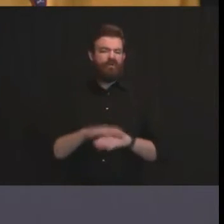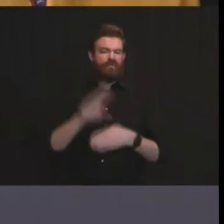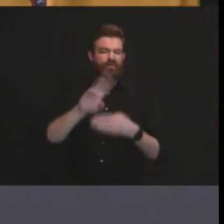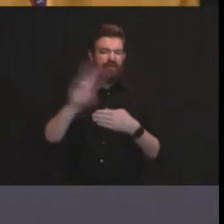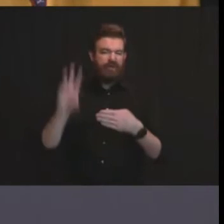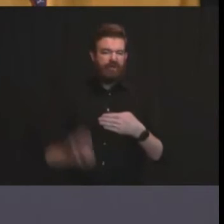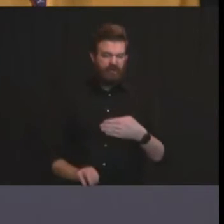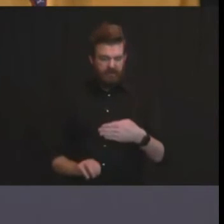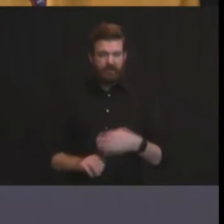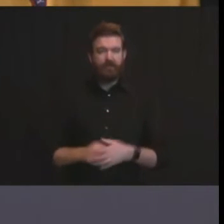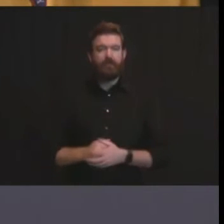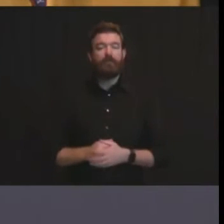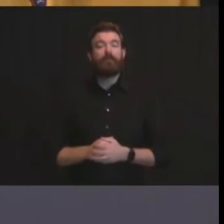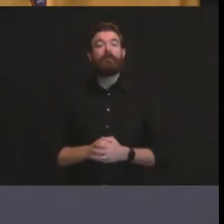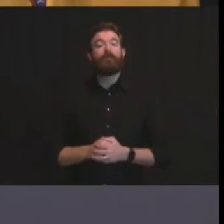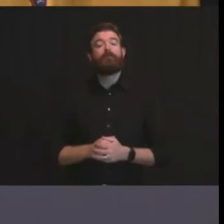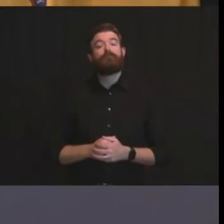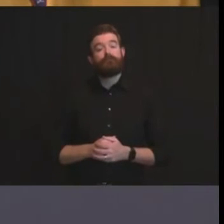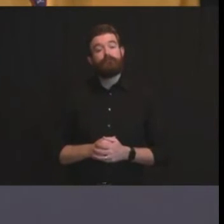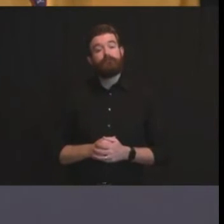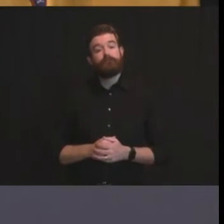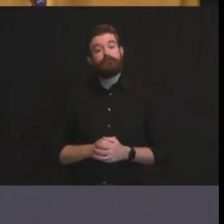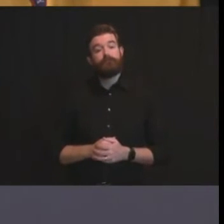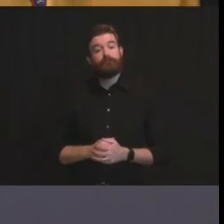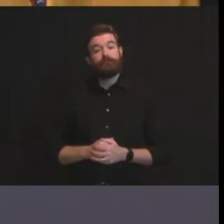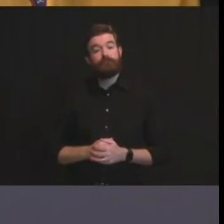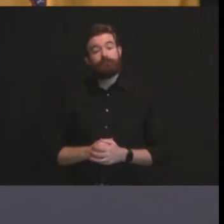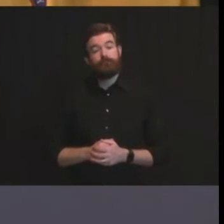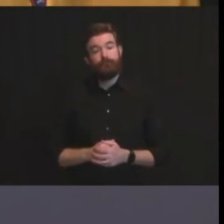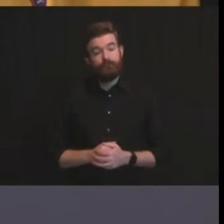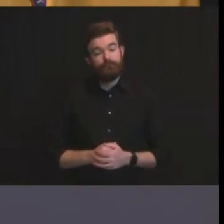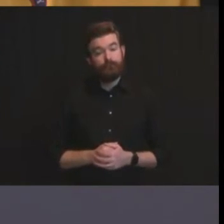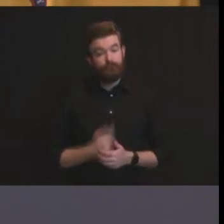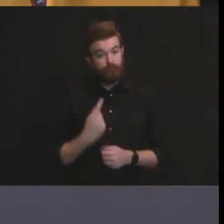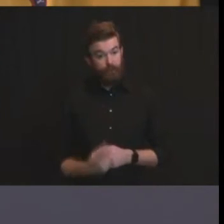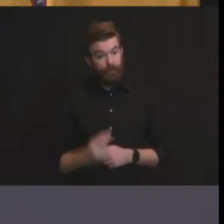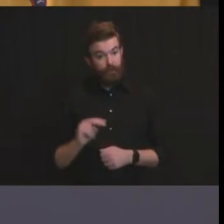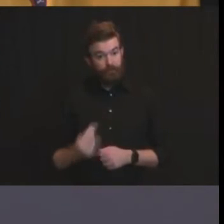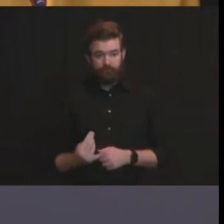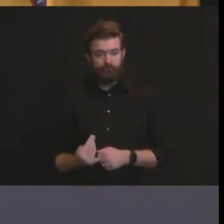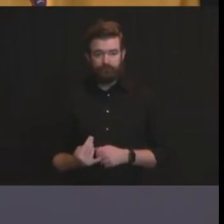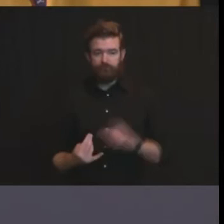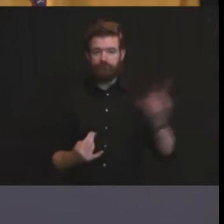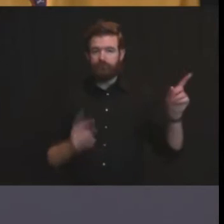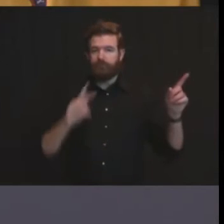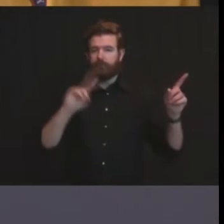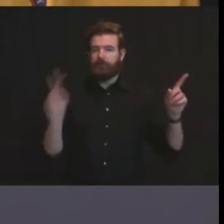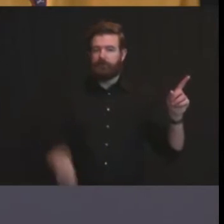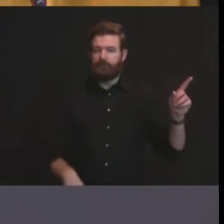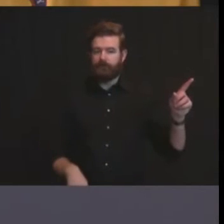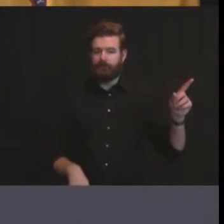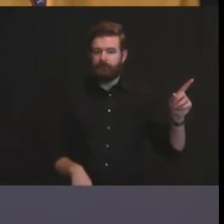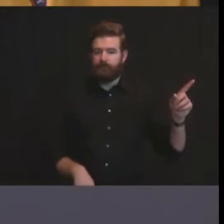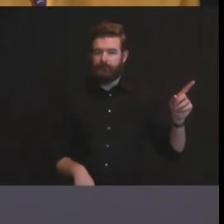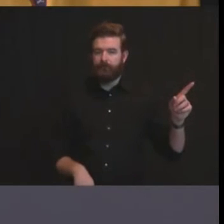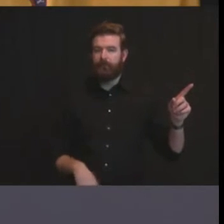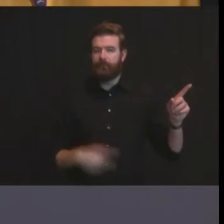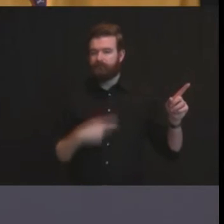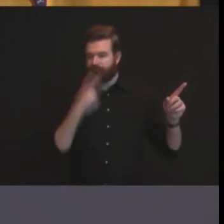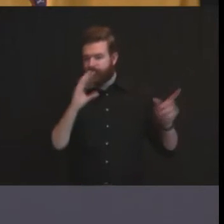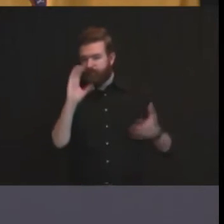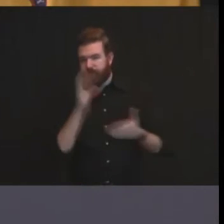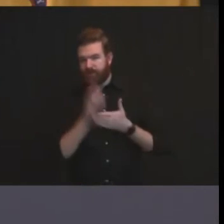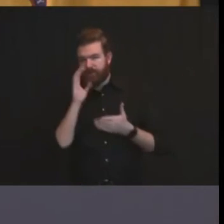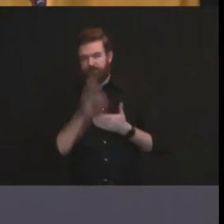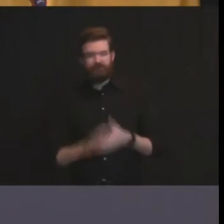this is not a new jersey only thing you look at philadelphia i saw pictures earlier today around the country this is raging and that puts a